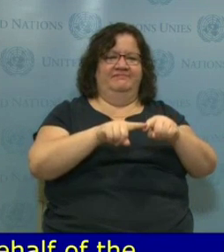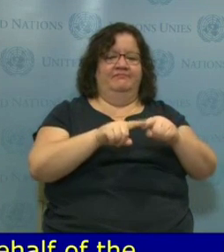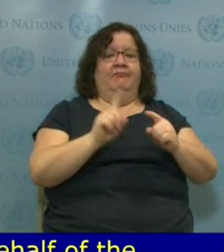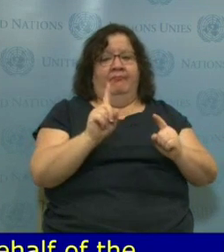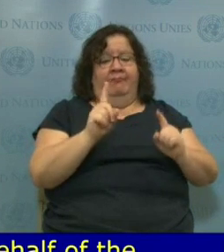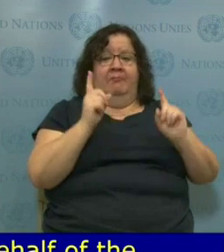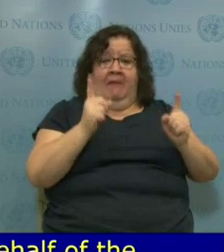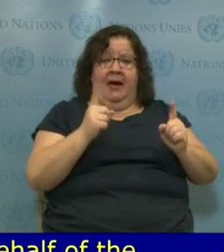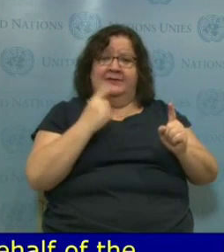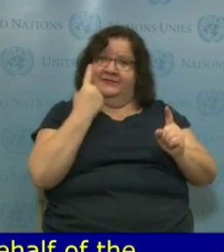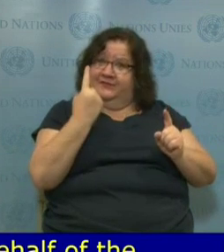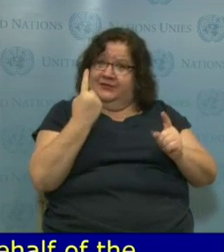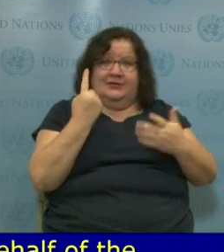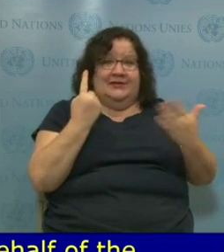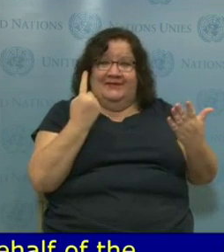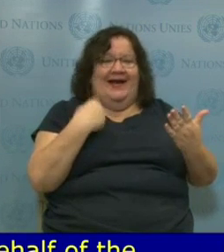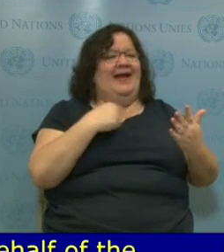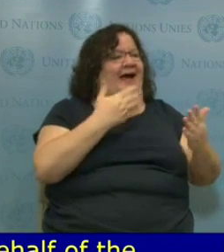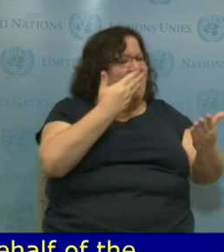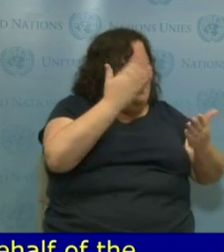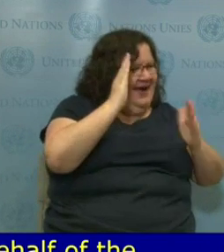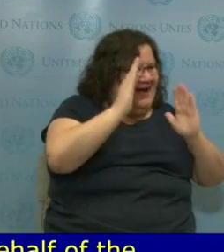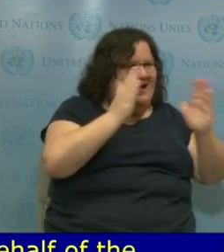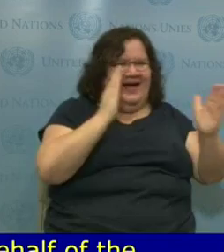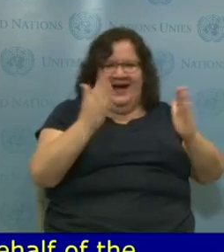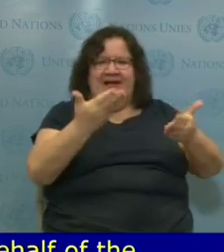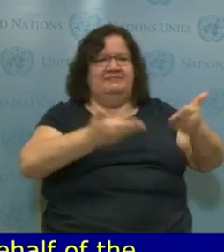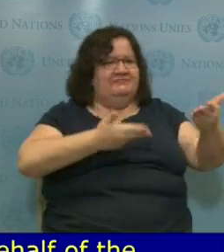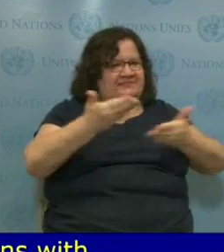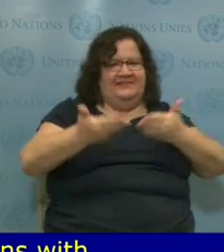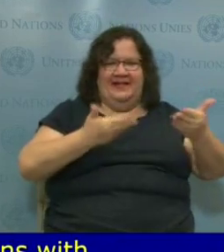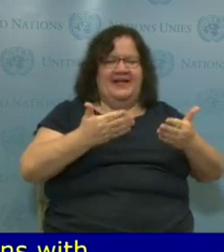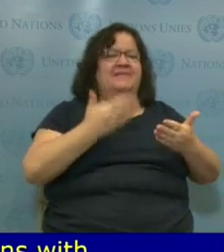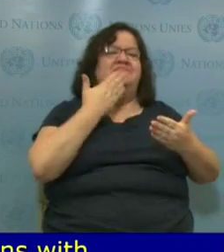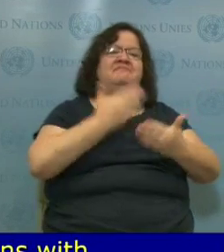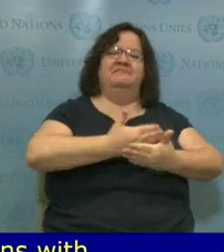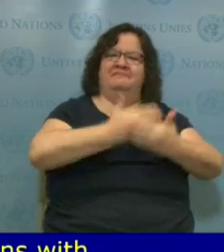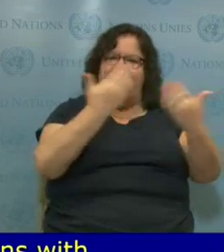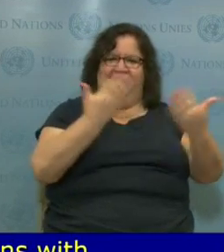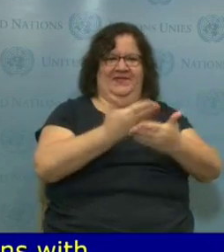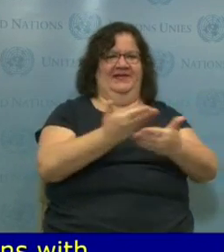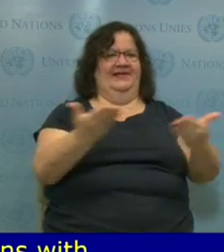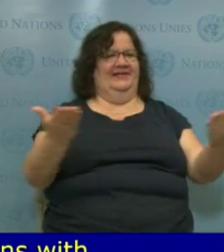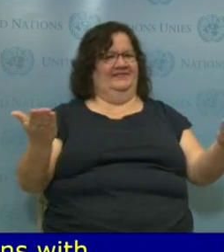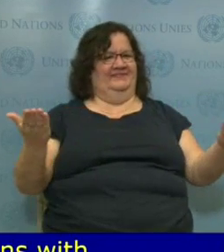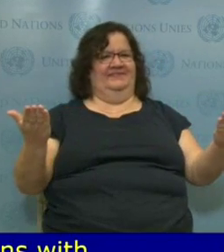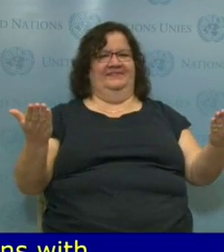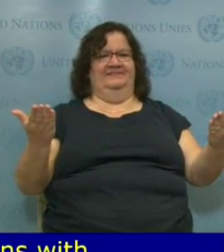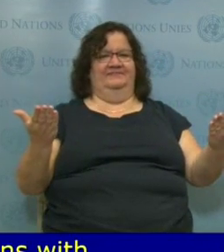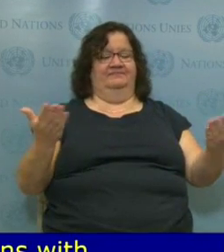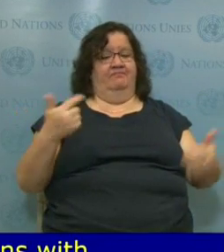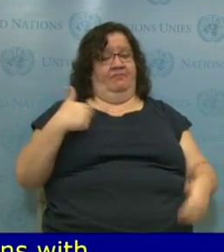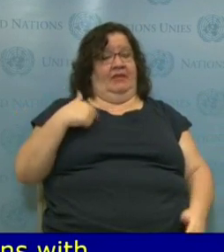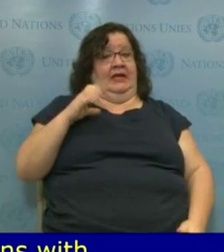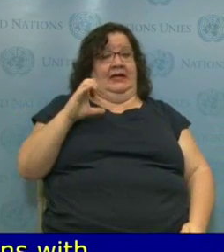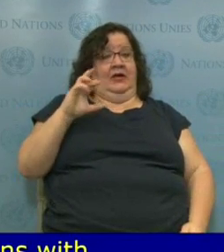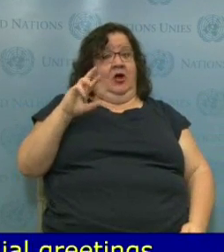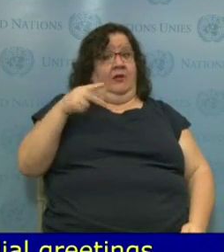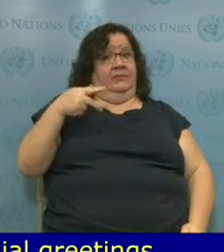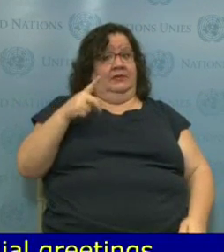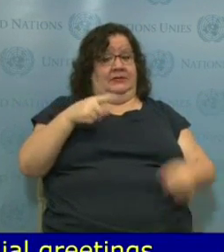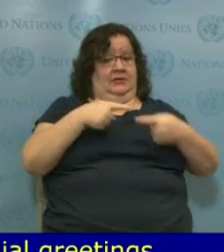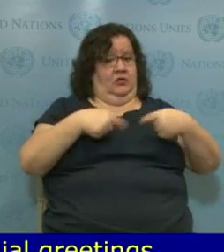Also, as a committee, we are proud of all the news given to us by the